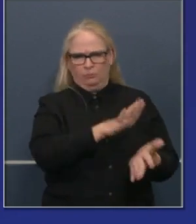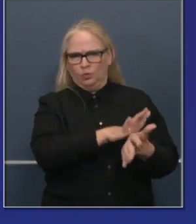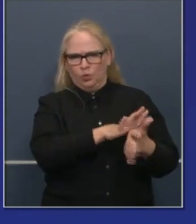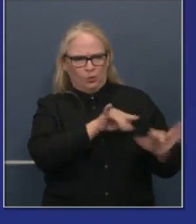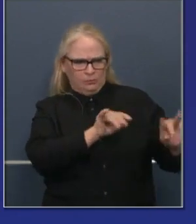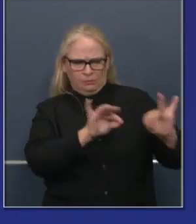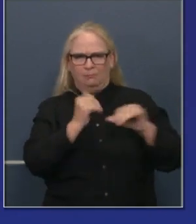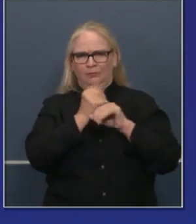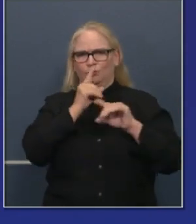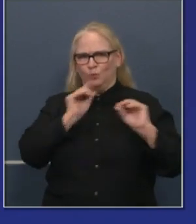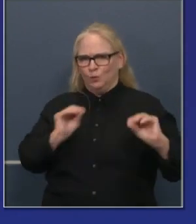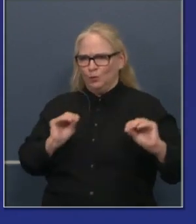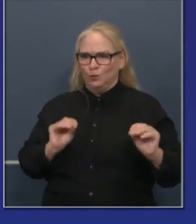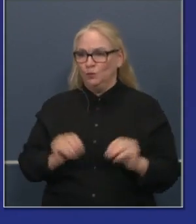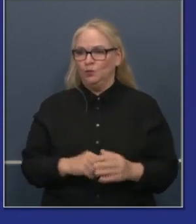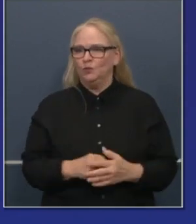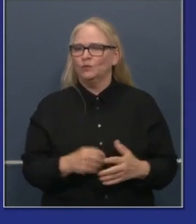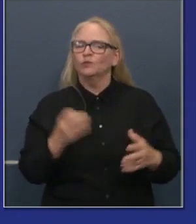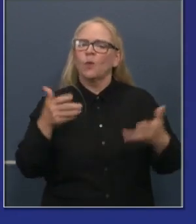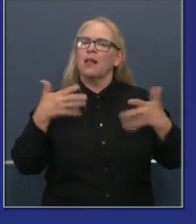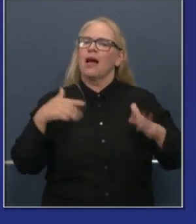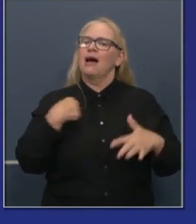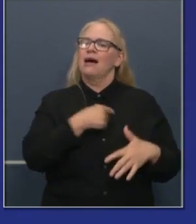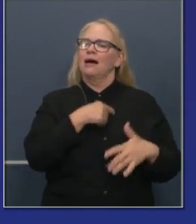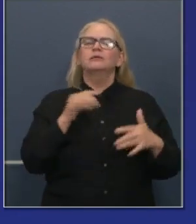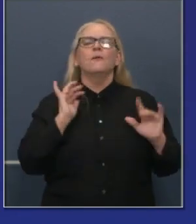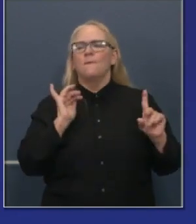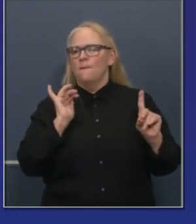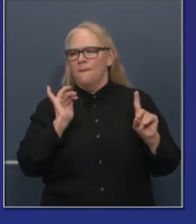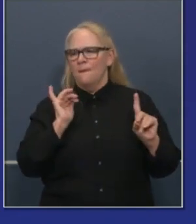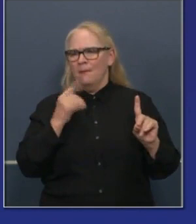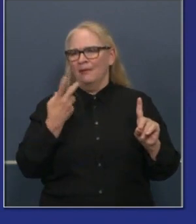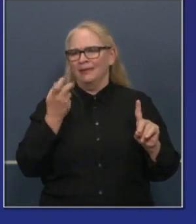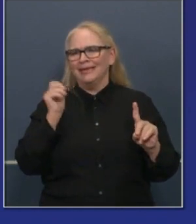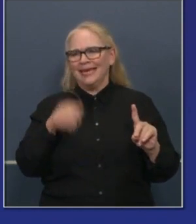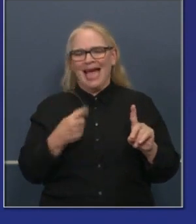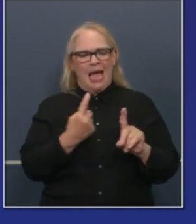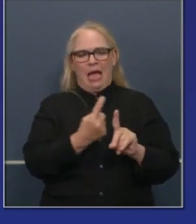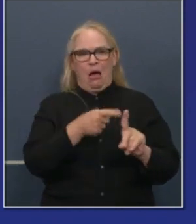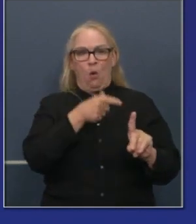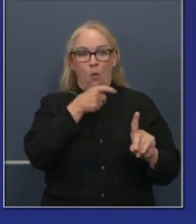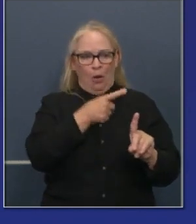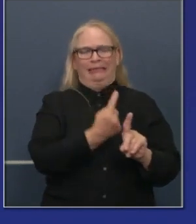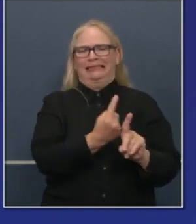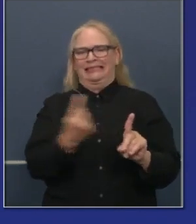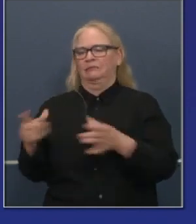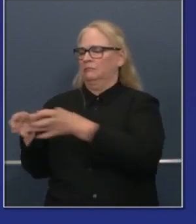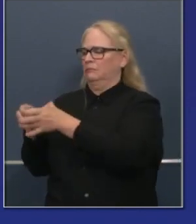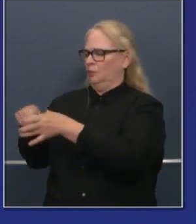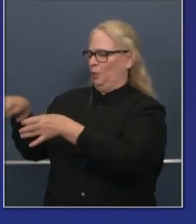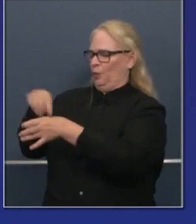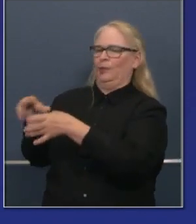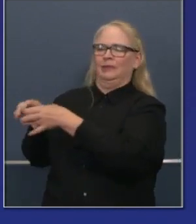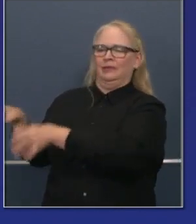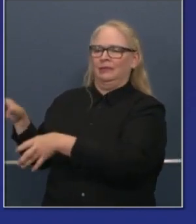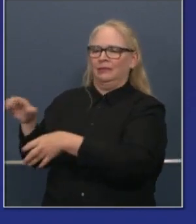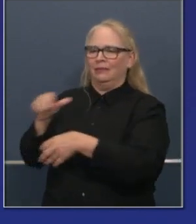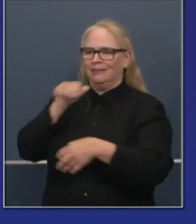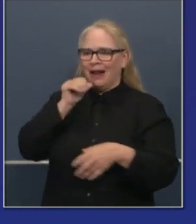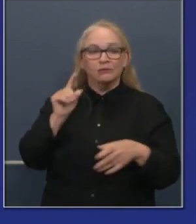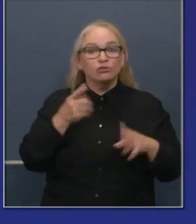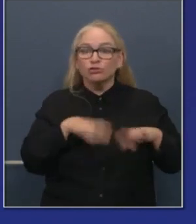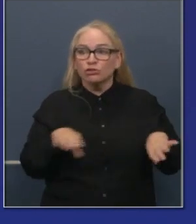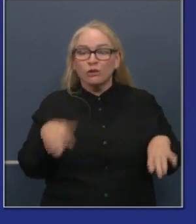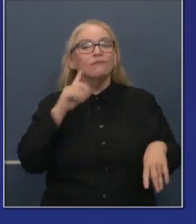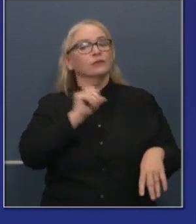advanced and allow us obviously to isolate and quarantine cohorts of not only children but staff as it relates